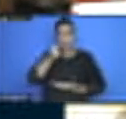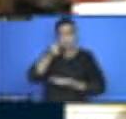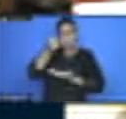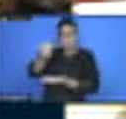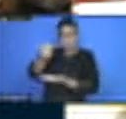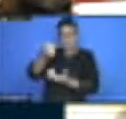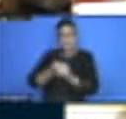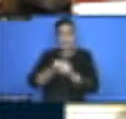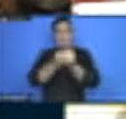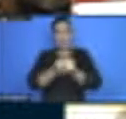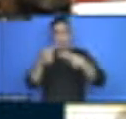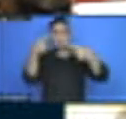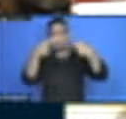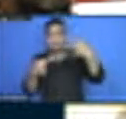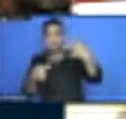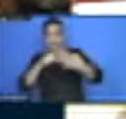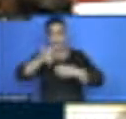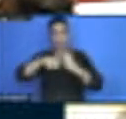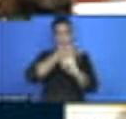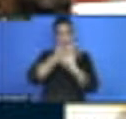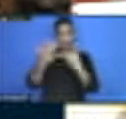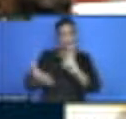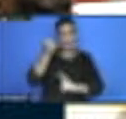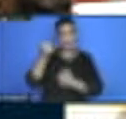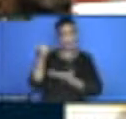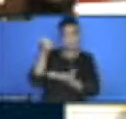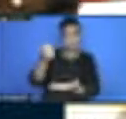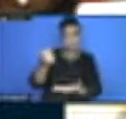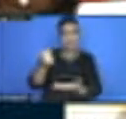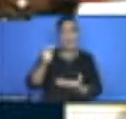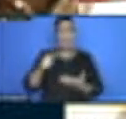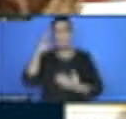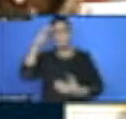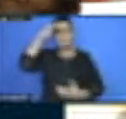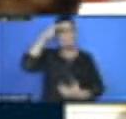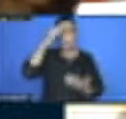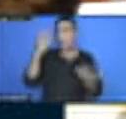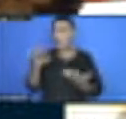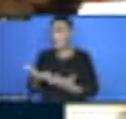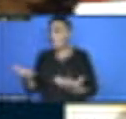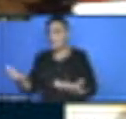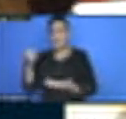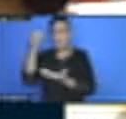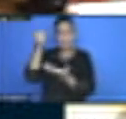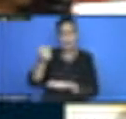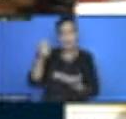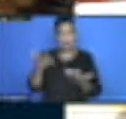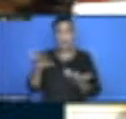trying to mobilize resources and provide budget, we must be able to produce,